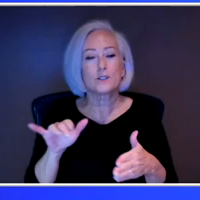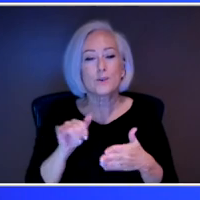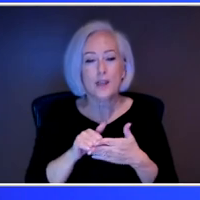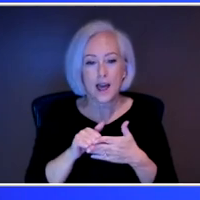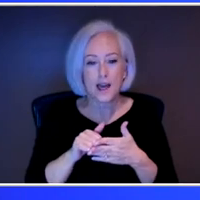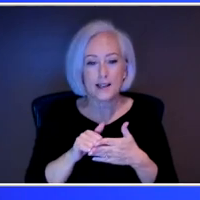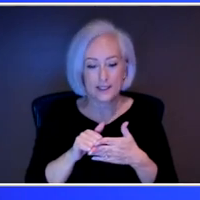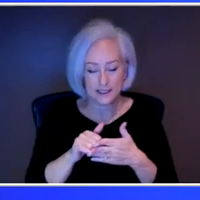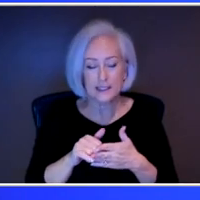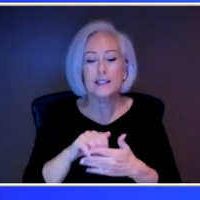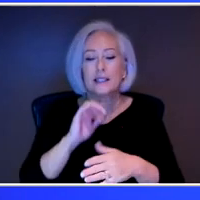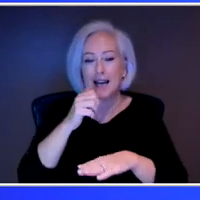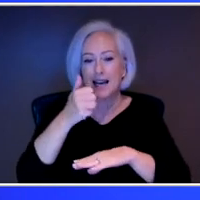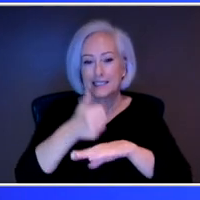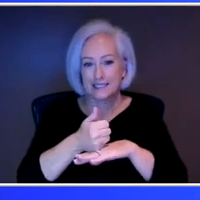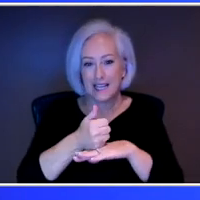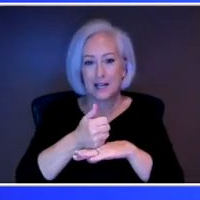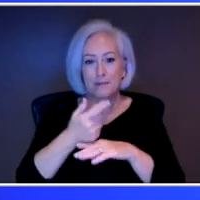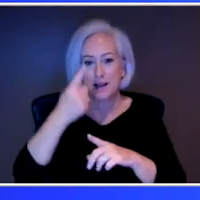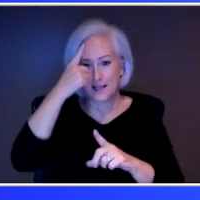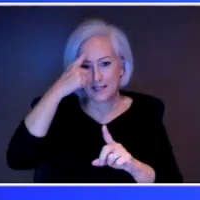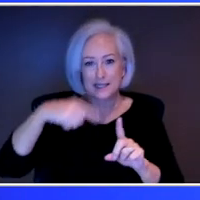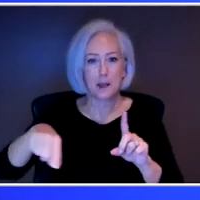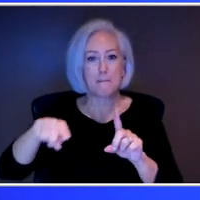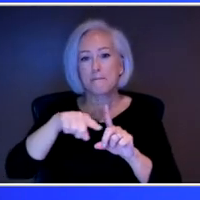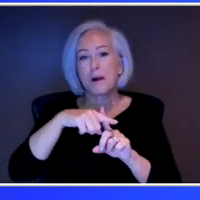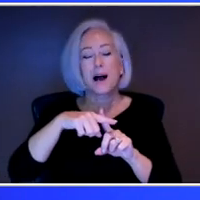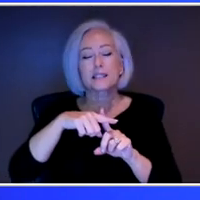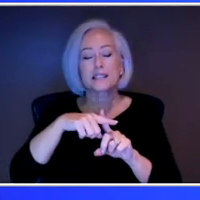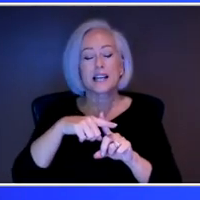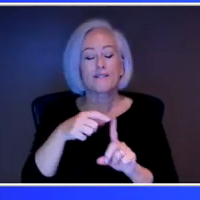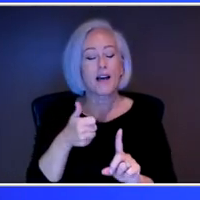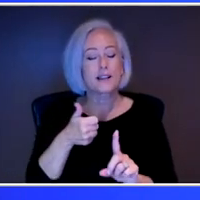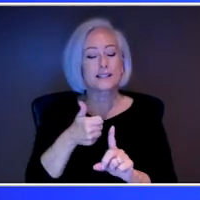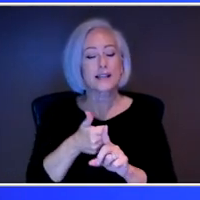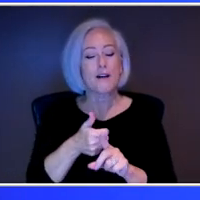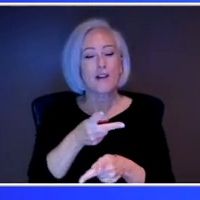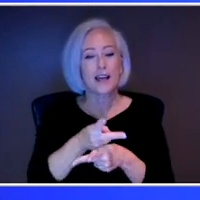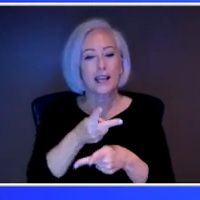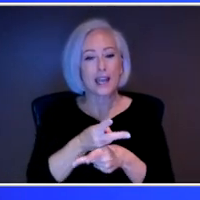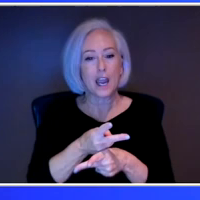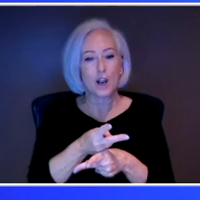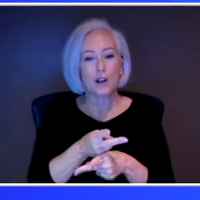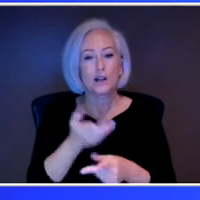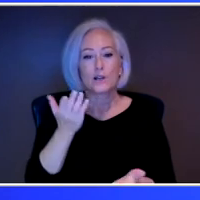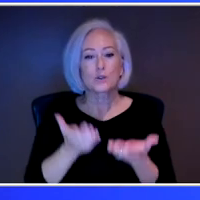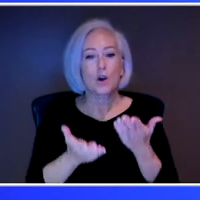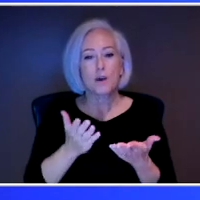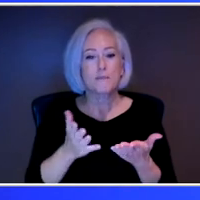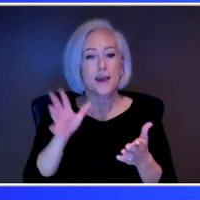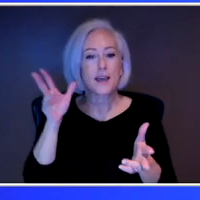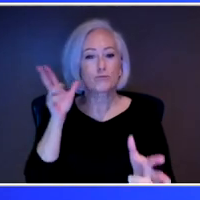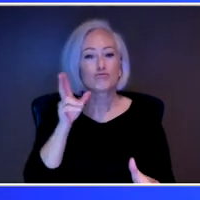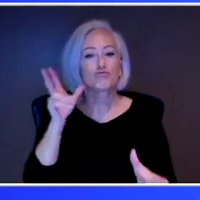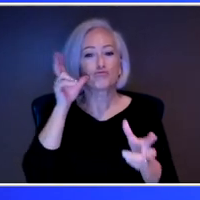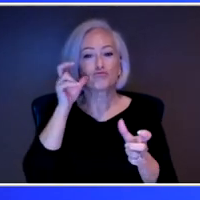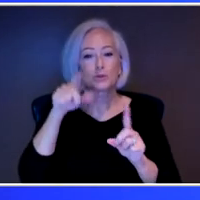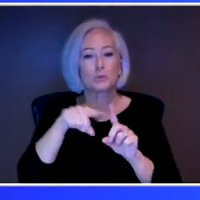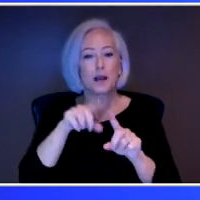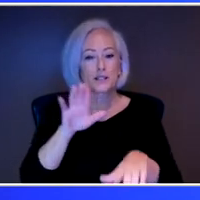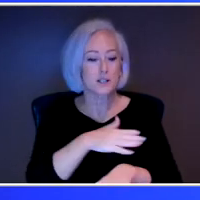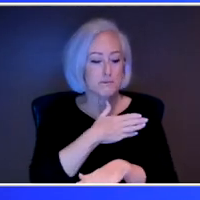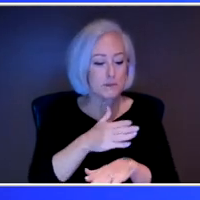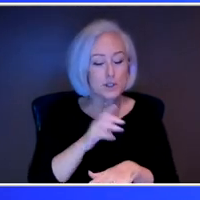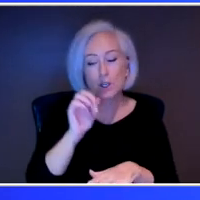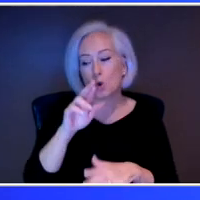as like a positive time for self-care. Good. So I'll try and listen to like positive music or like read quotes